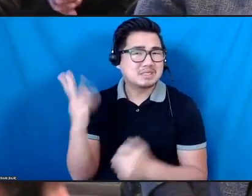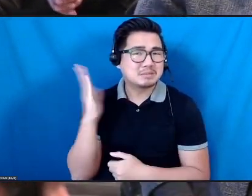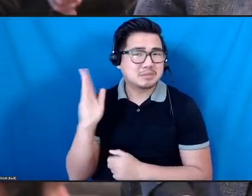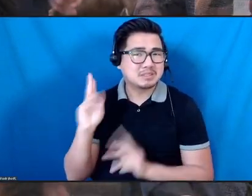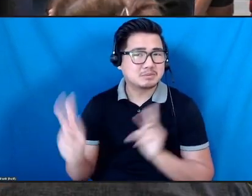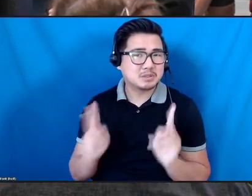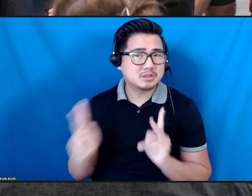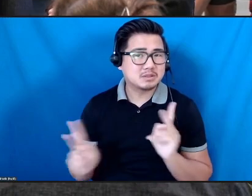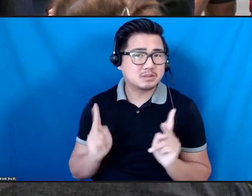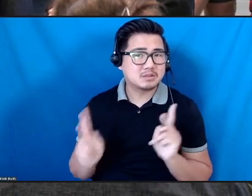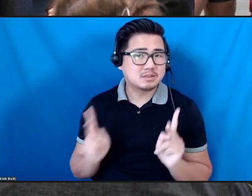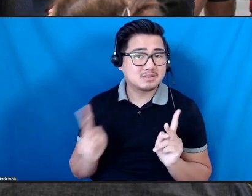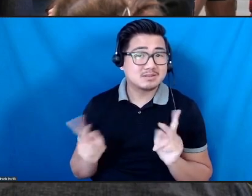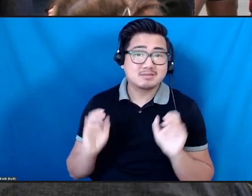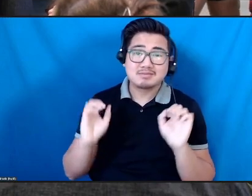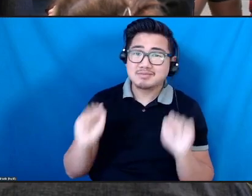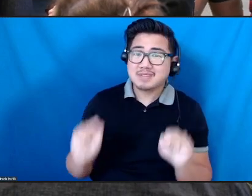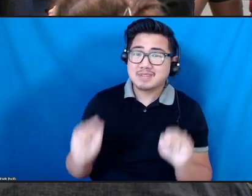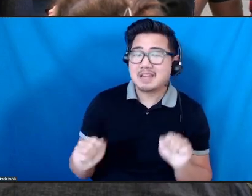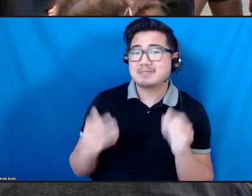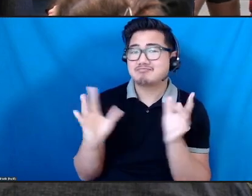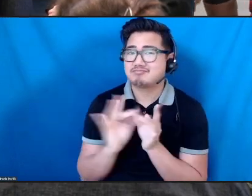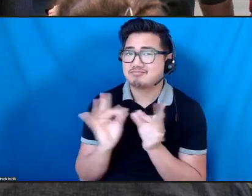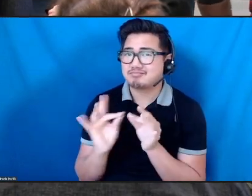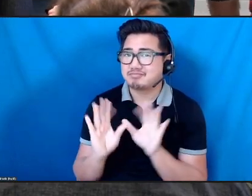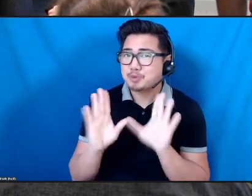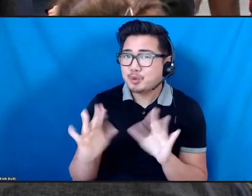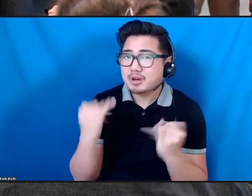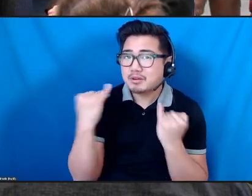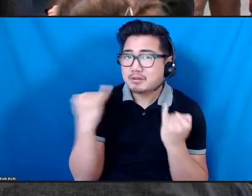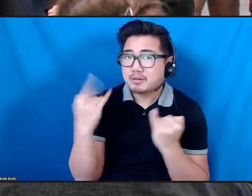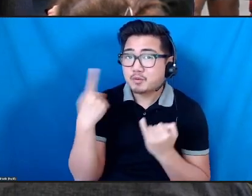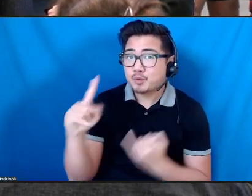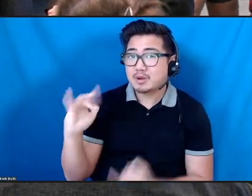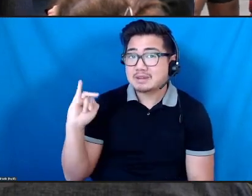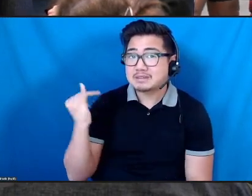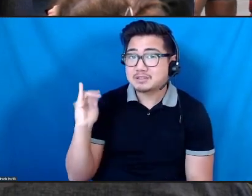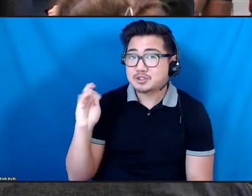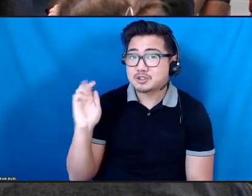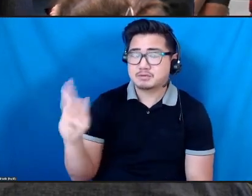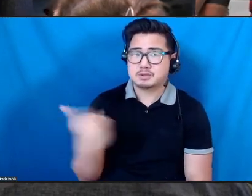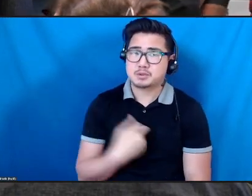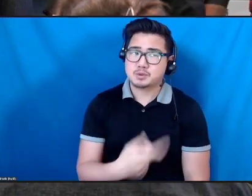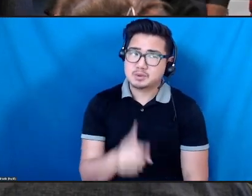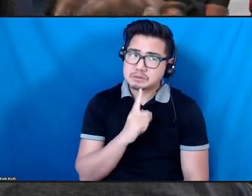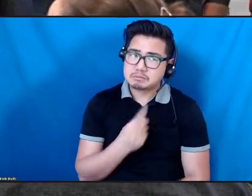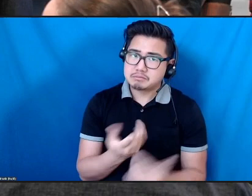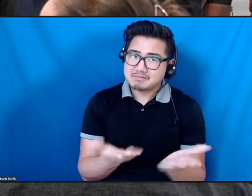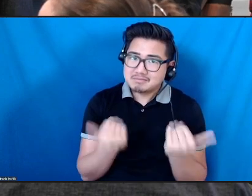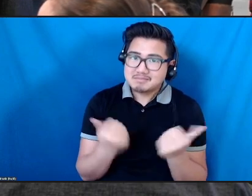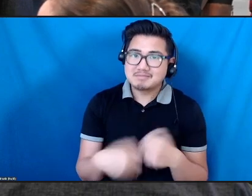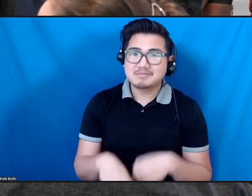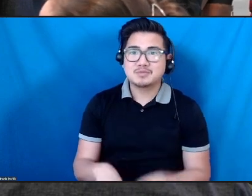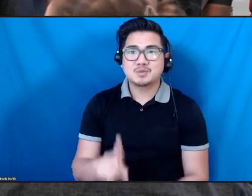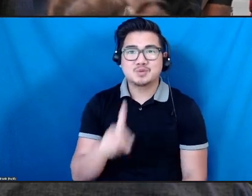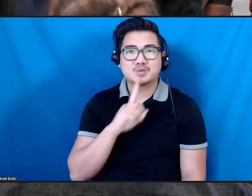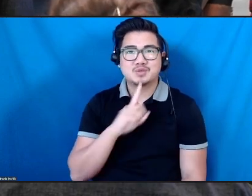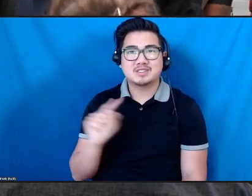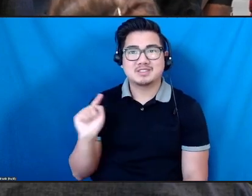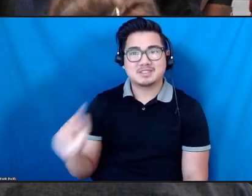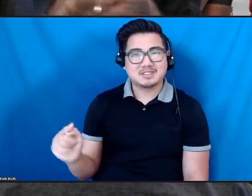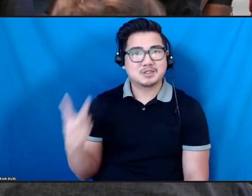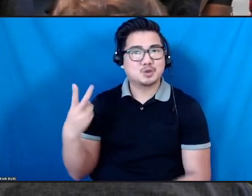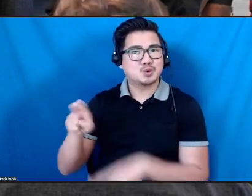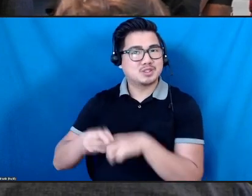offer some really great ideas for Jennifer, too. So I invite you all to join us, because we have two seats still here for you to join.